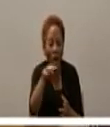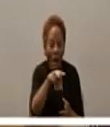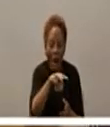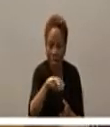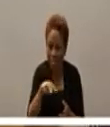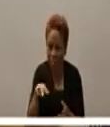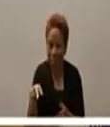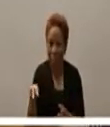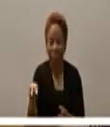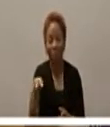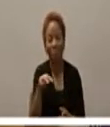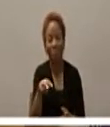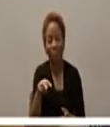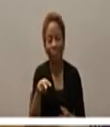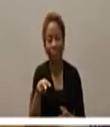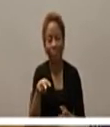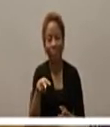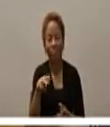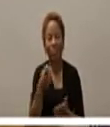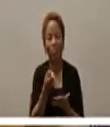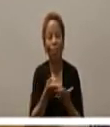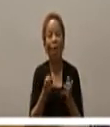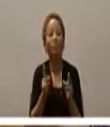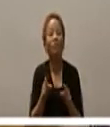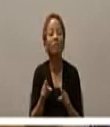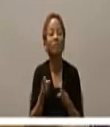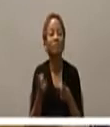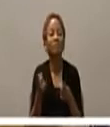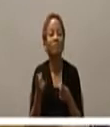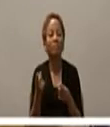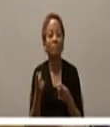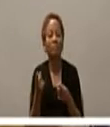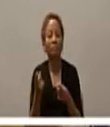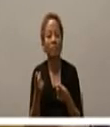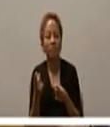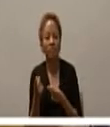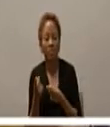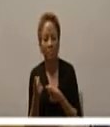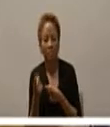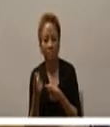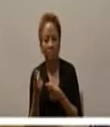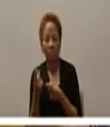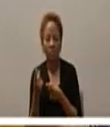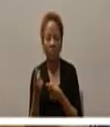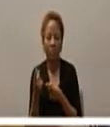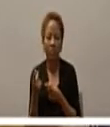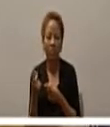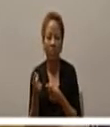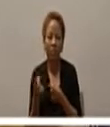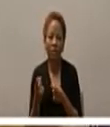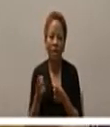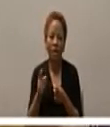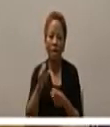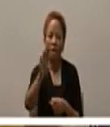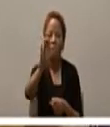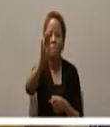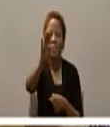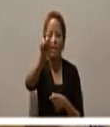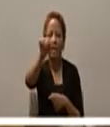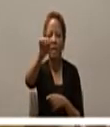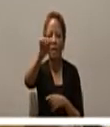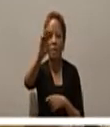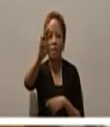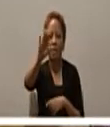happening and what had happened of course was that the the the Babylonians had come in and and taken